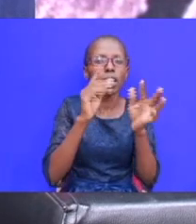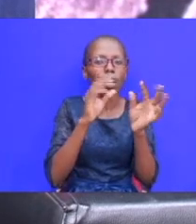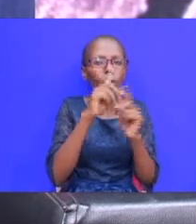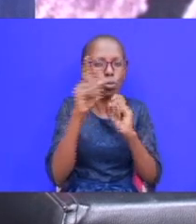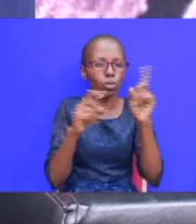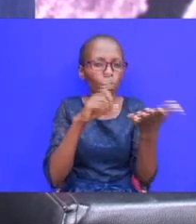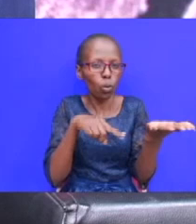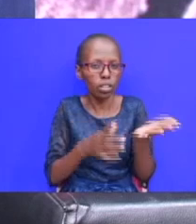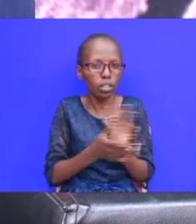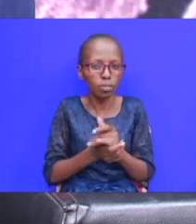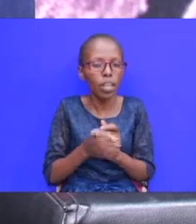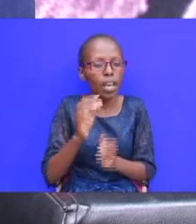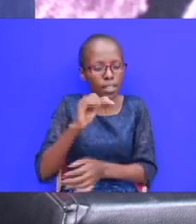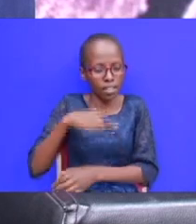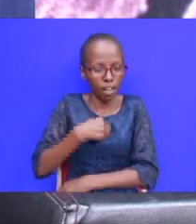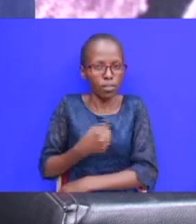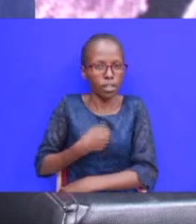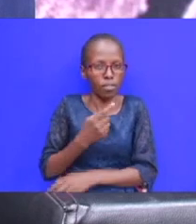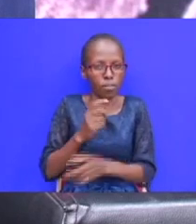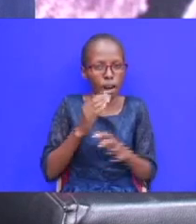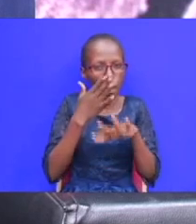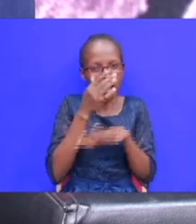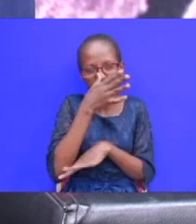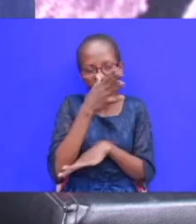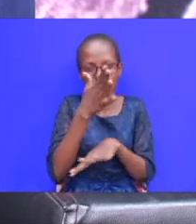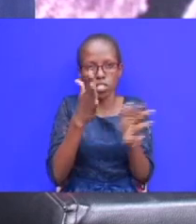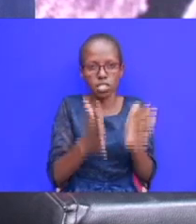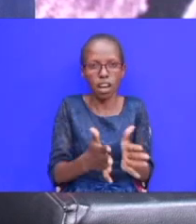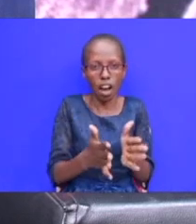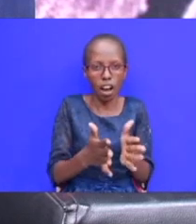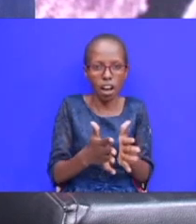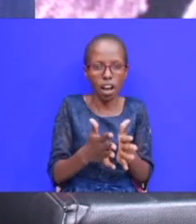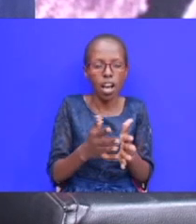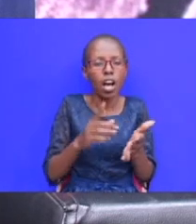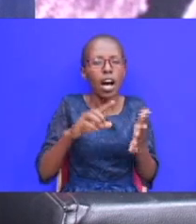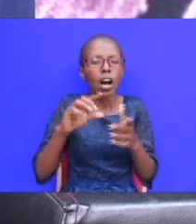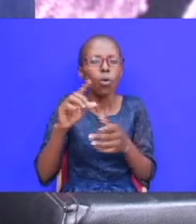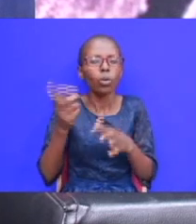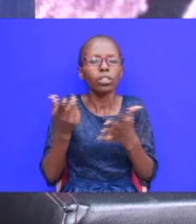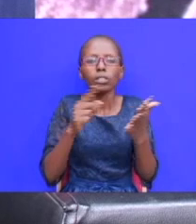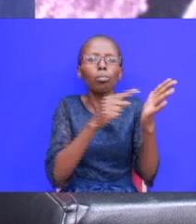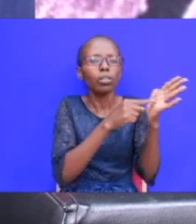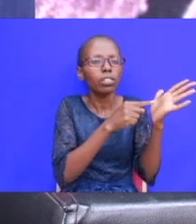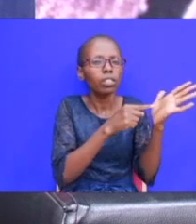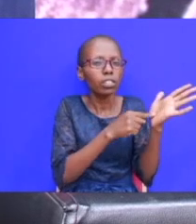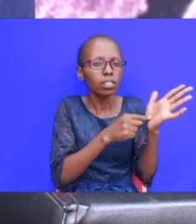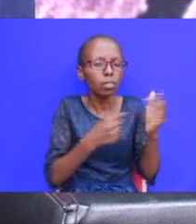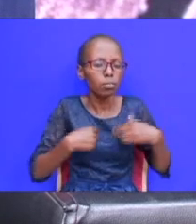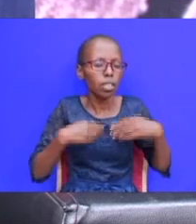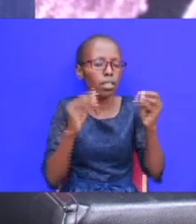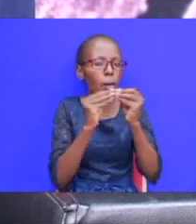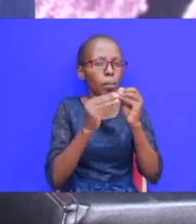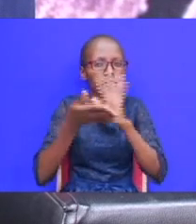i am a deceiver at what point i have met